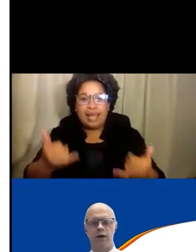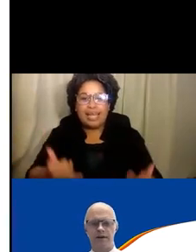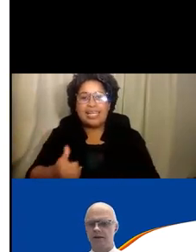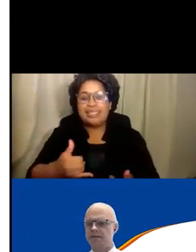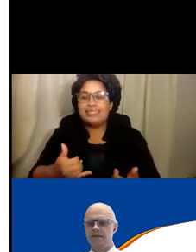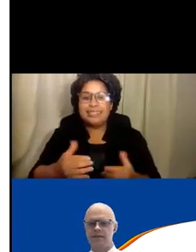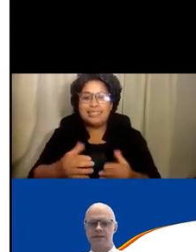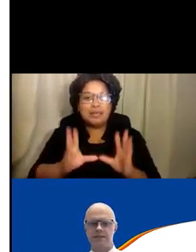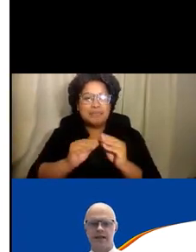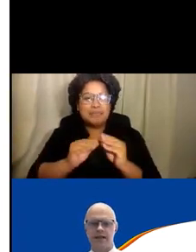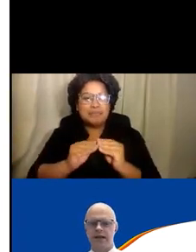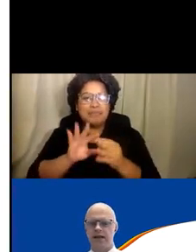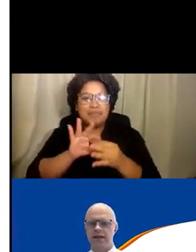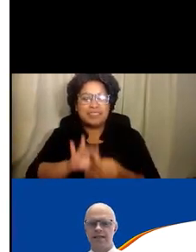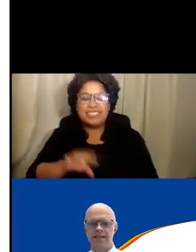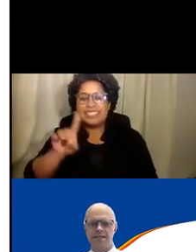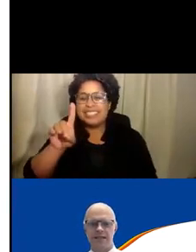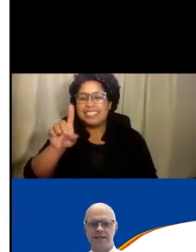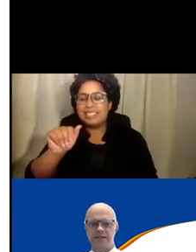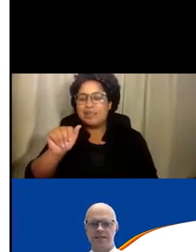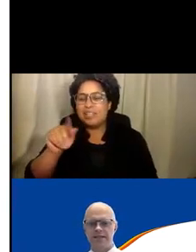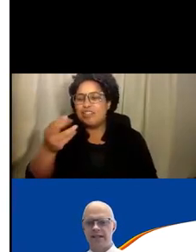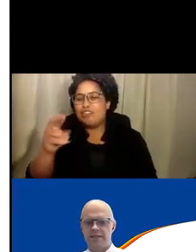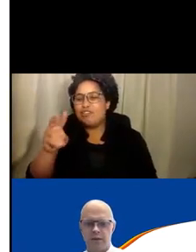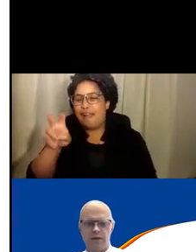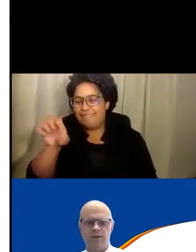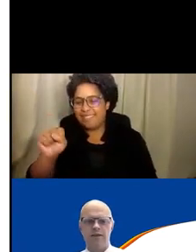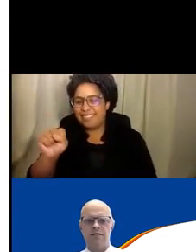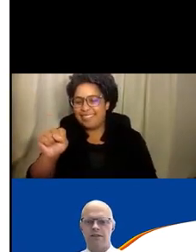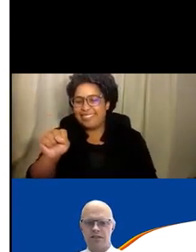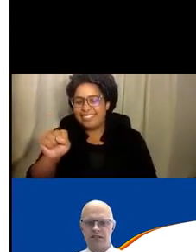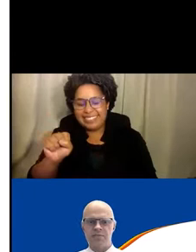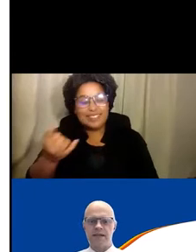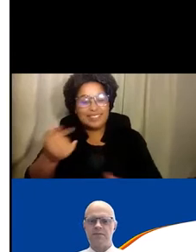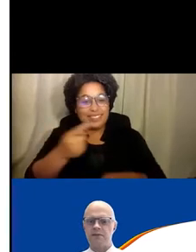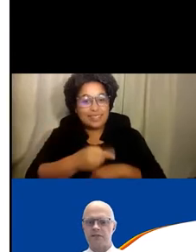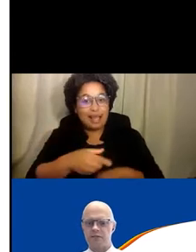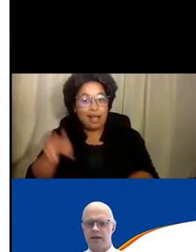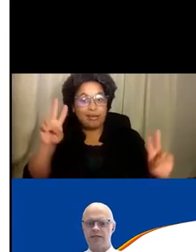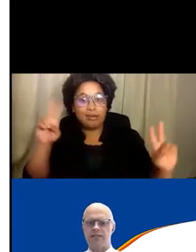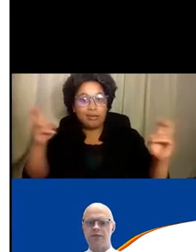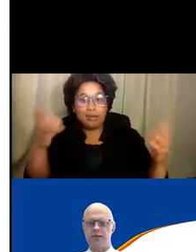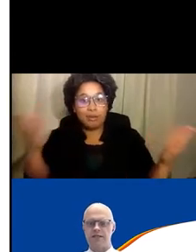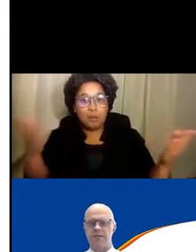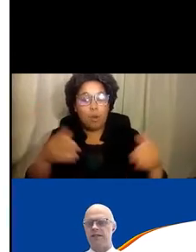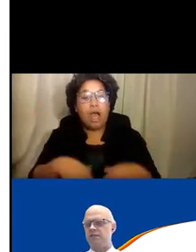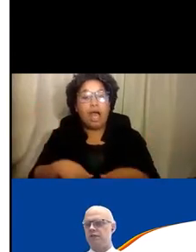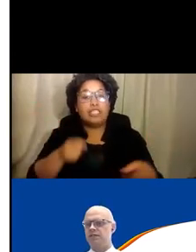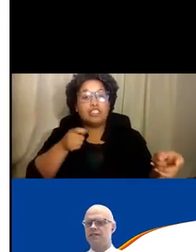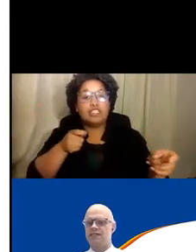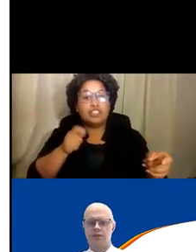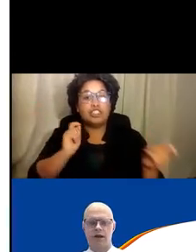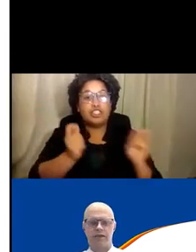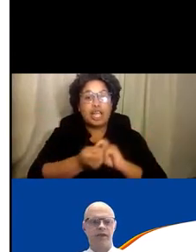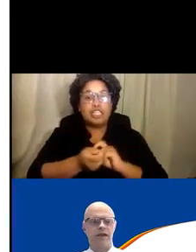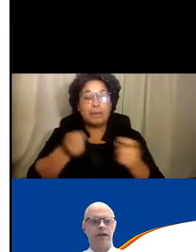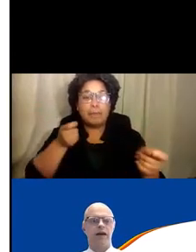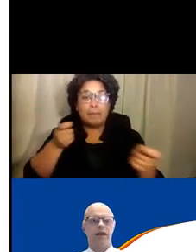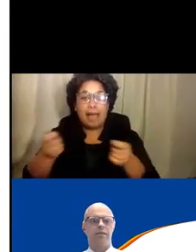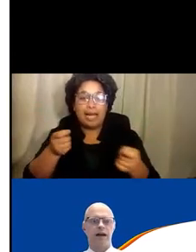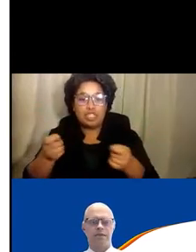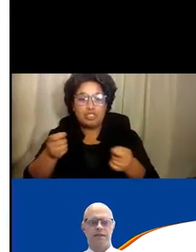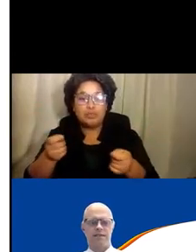webinar series. And as Lindy mentioned, today's webinar is on change management strategies for disability services to thrive.